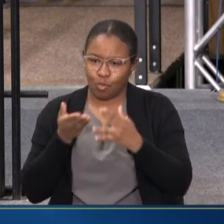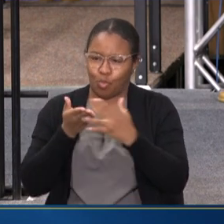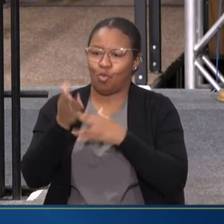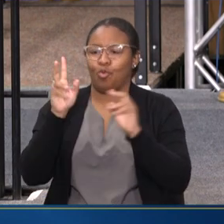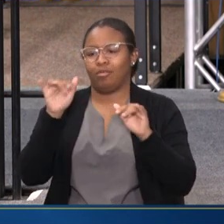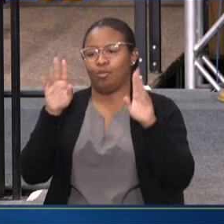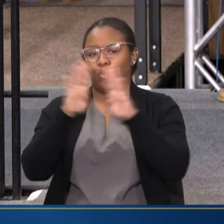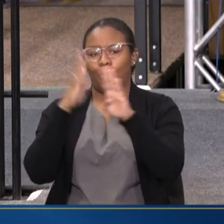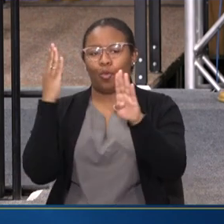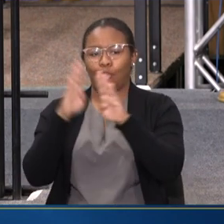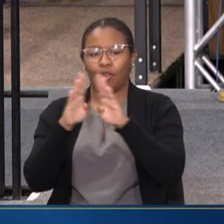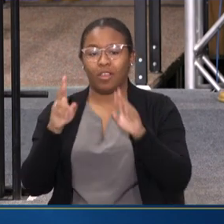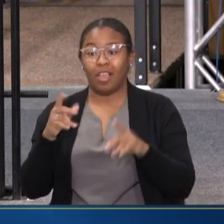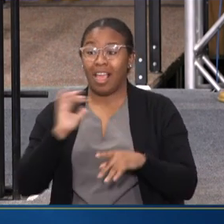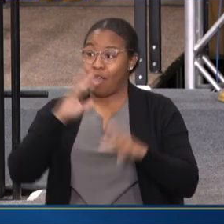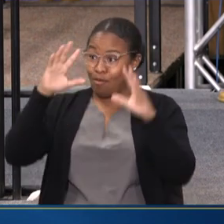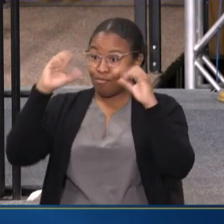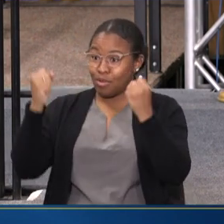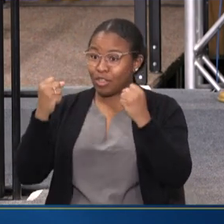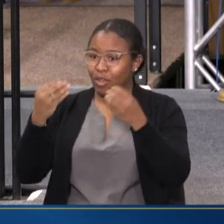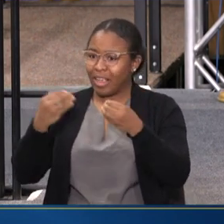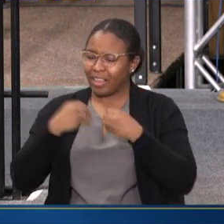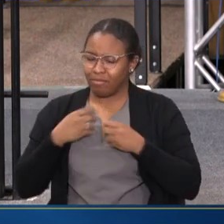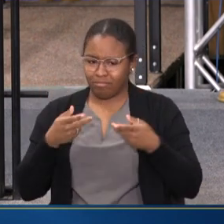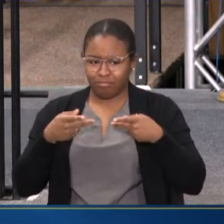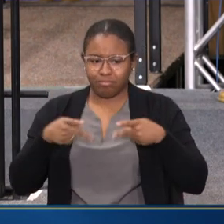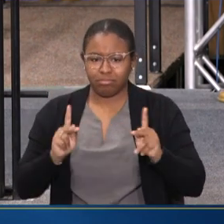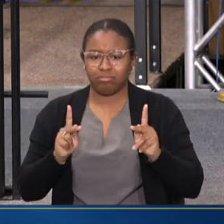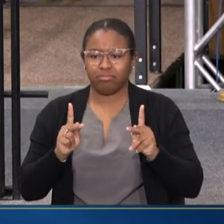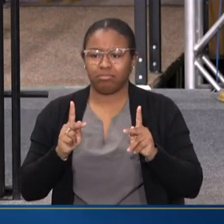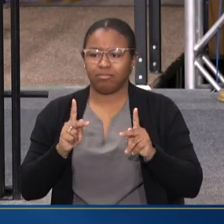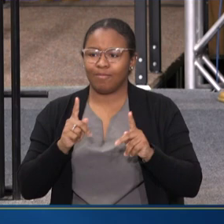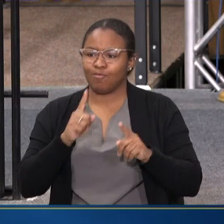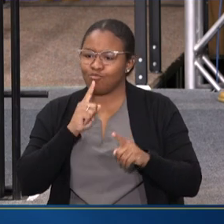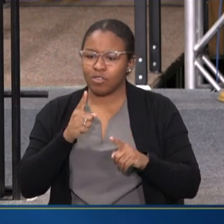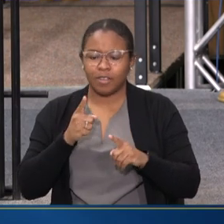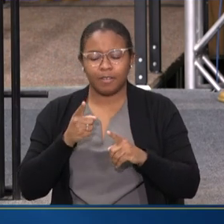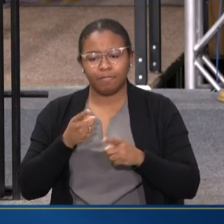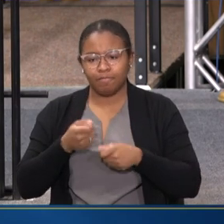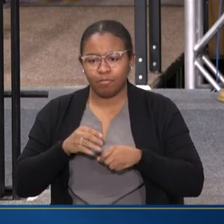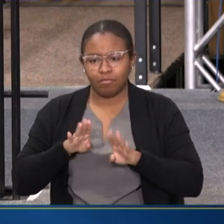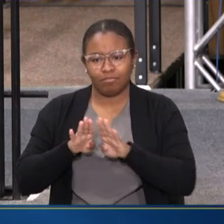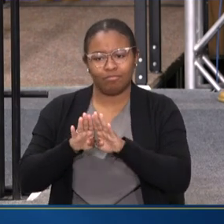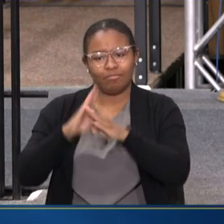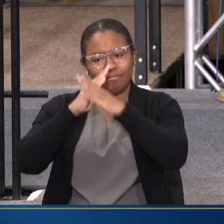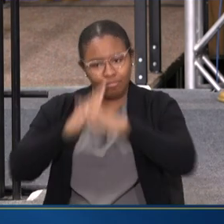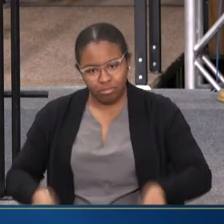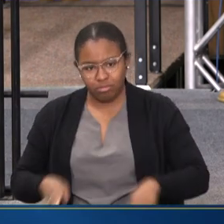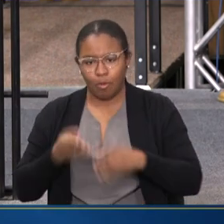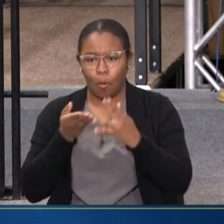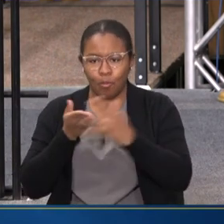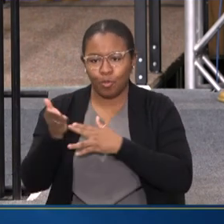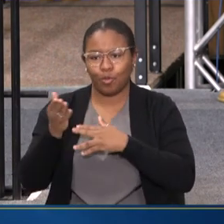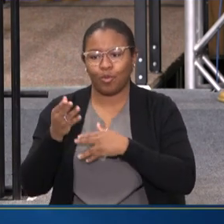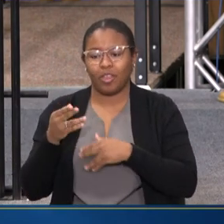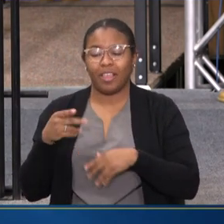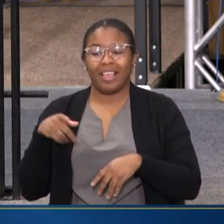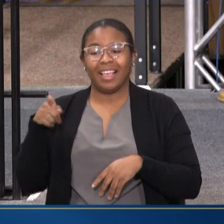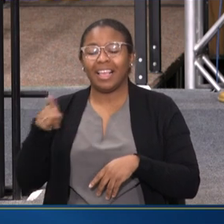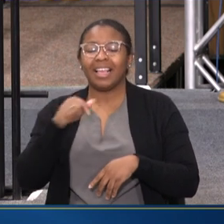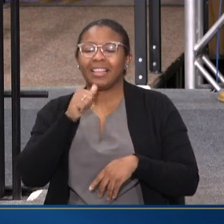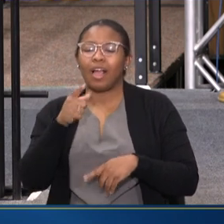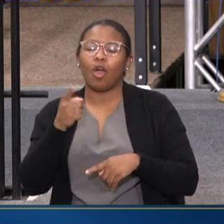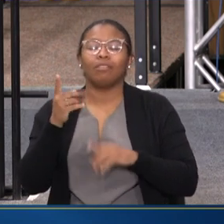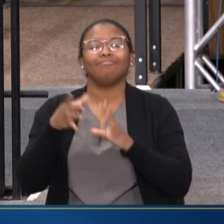WE HAVE A PRESIDENT WHO HAS GIVEN US LICENSE TO REALLY RAM THROUGH THAT DOOR. AND HE JUST DIDN'T TALK IT, HE